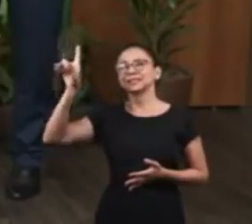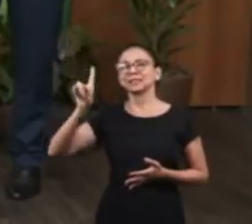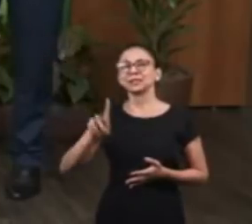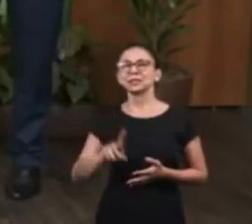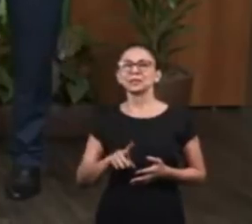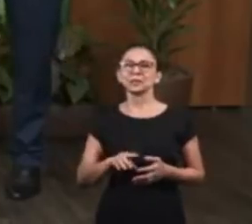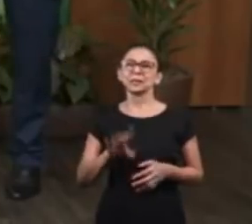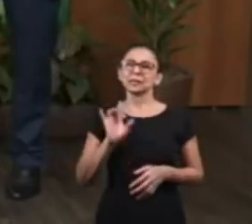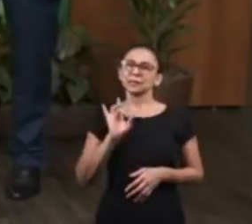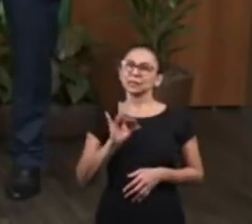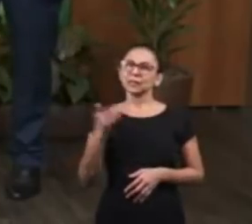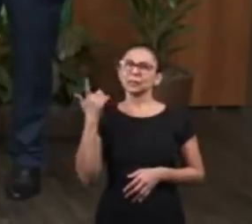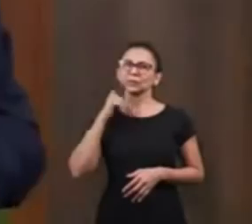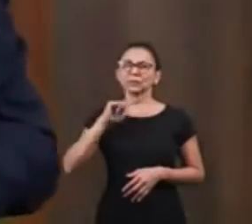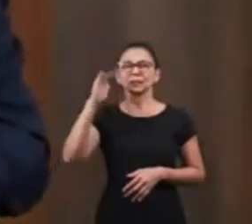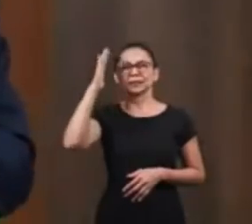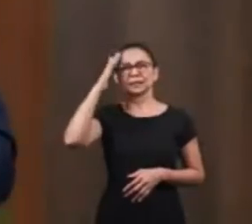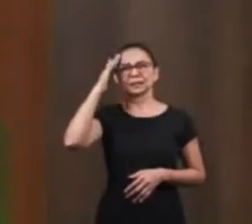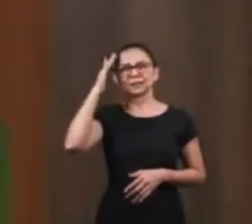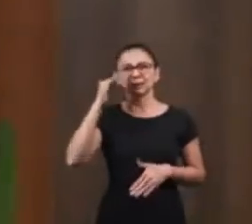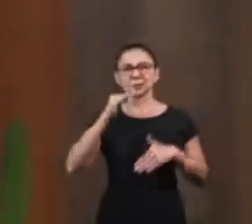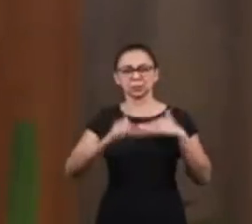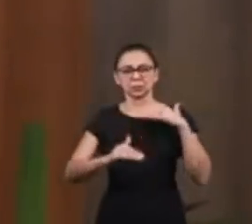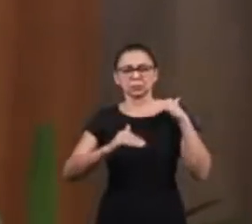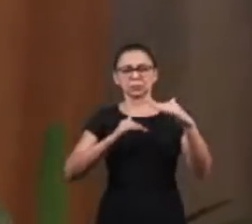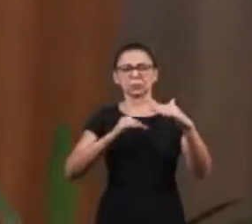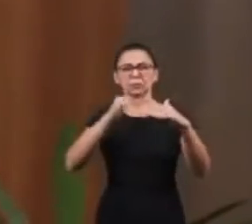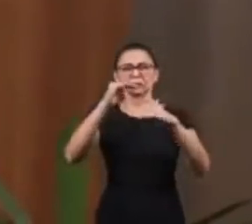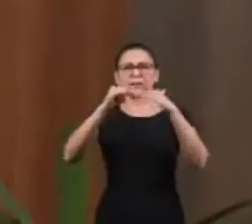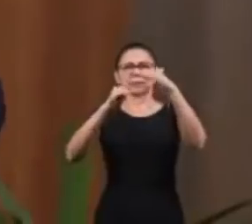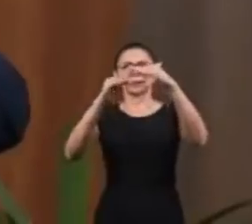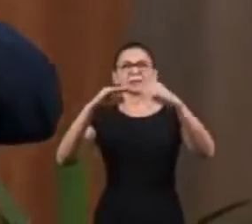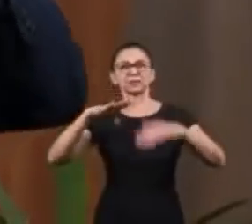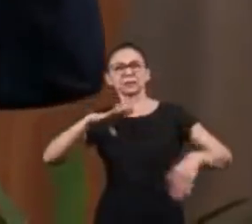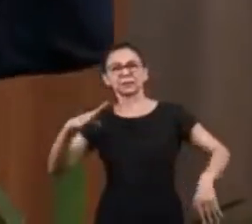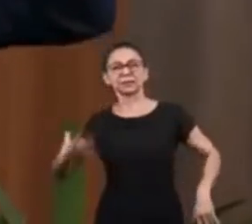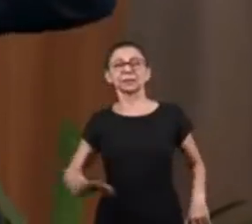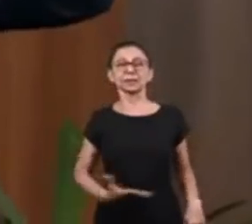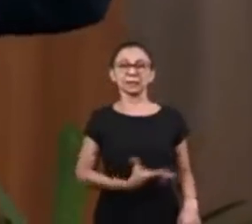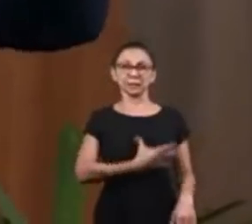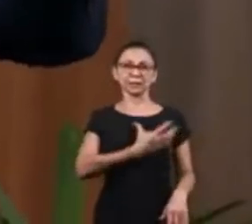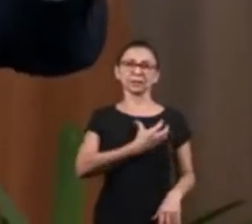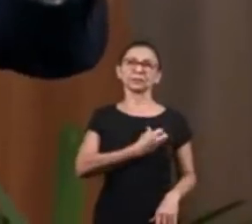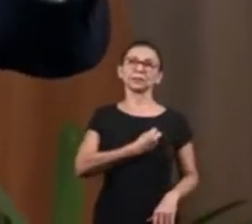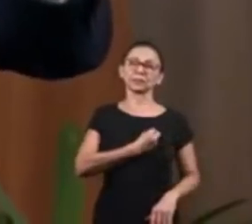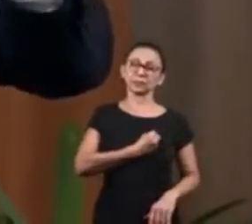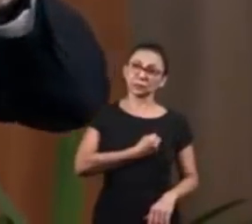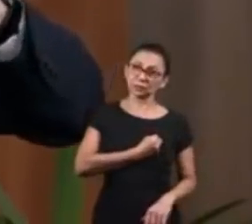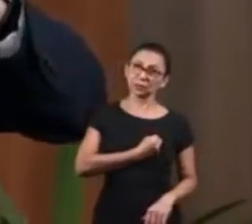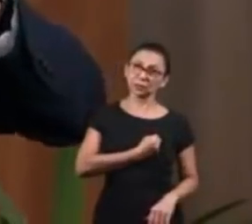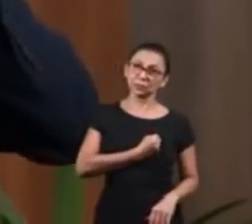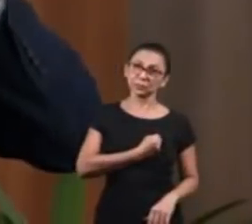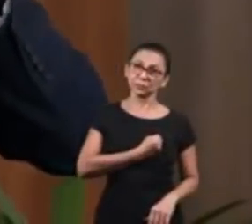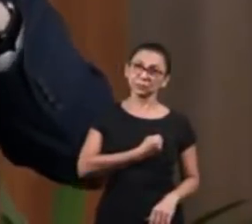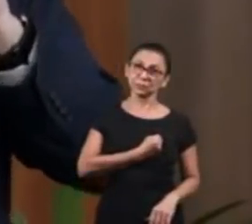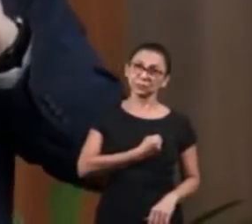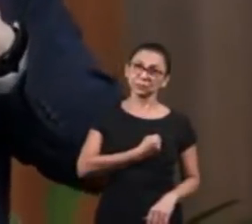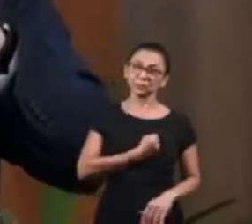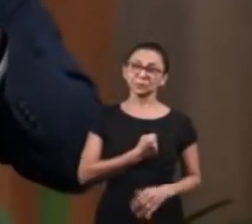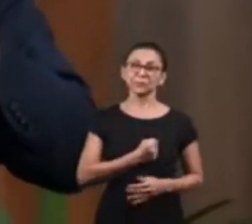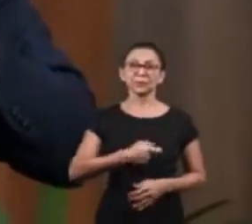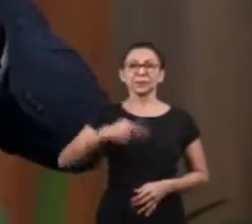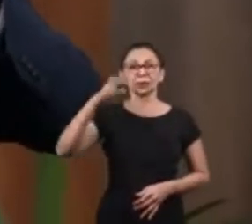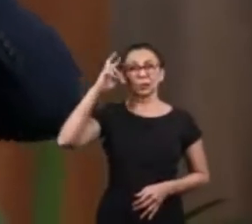them in his process of conversion. Moreover, he who valued God the Father the most